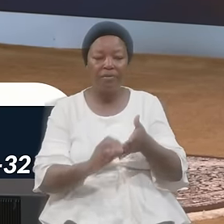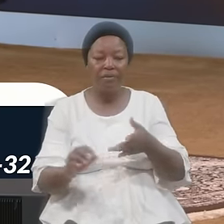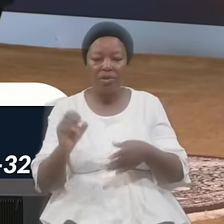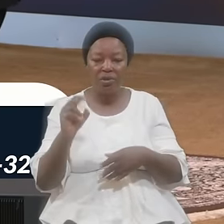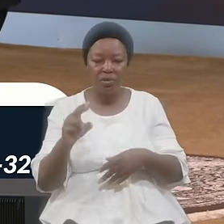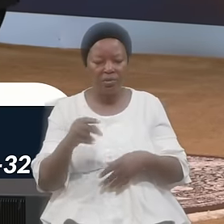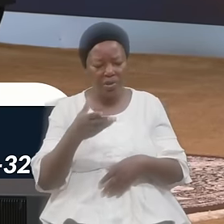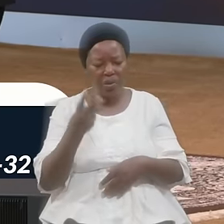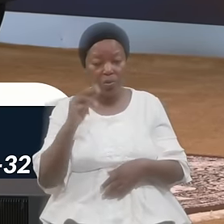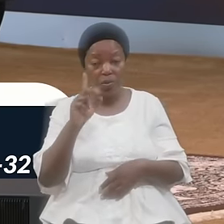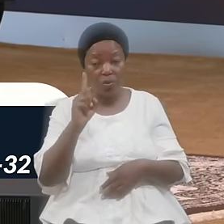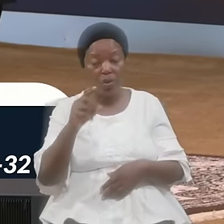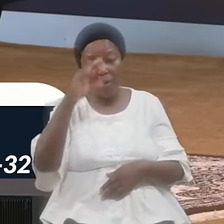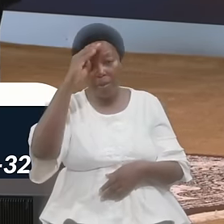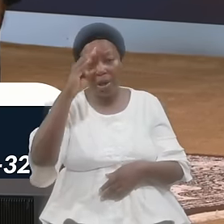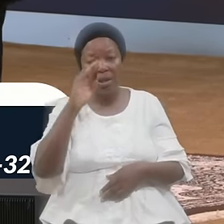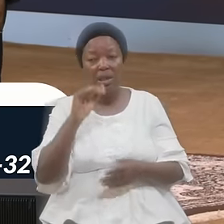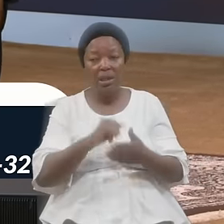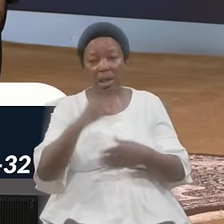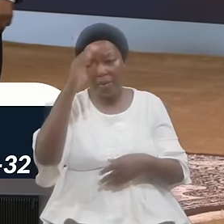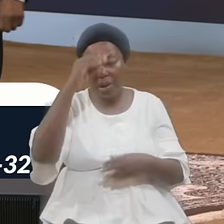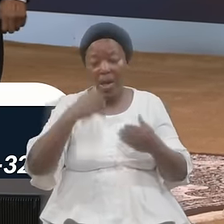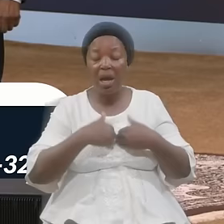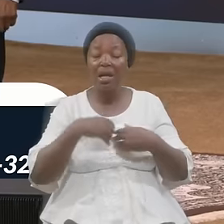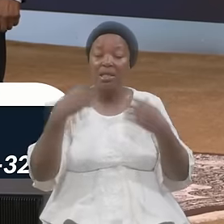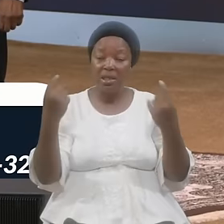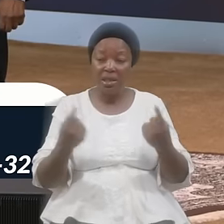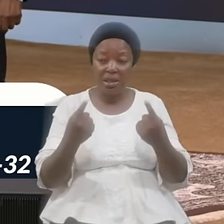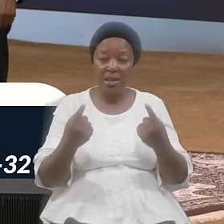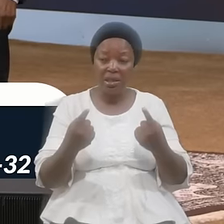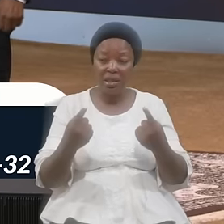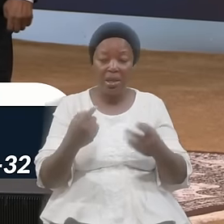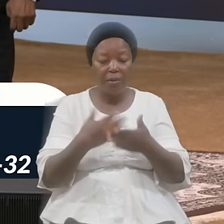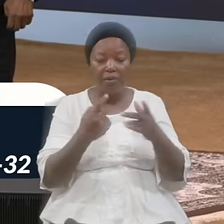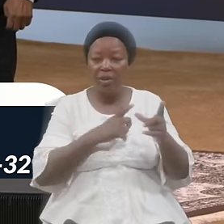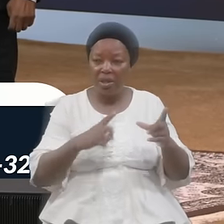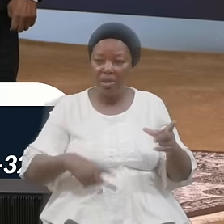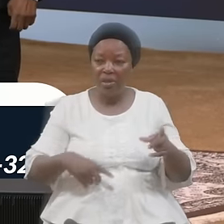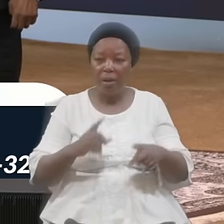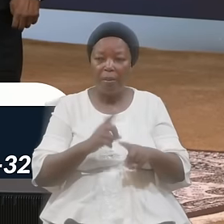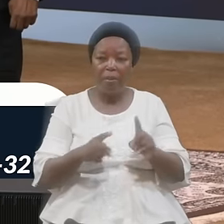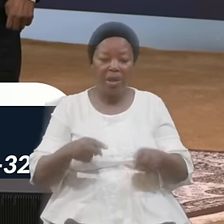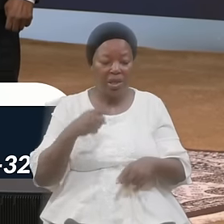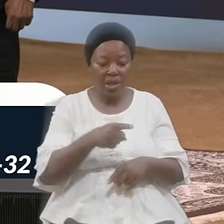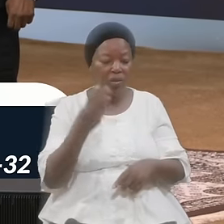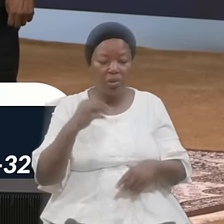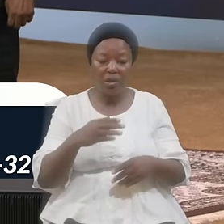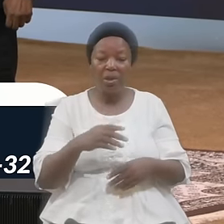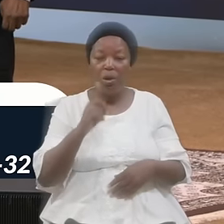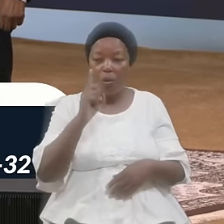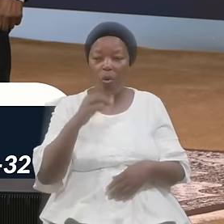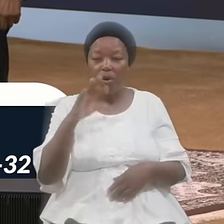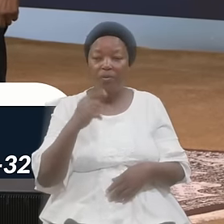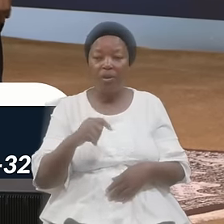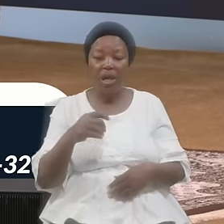Singed Flagrantly Before The Lord But He Was Part Of The Army Of The